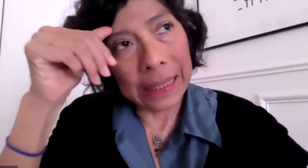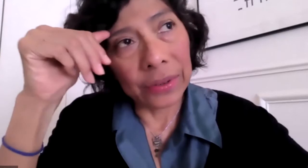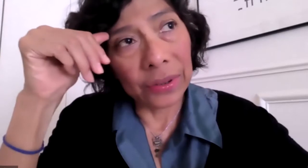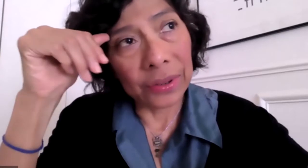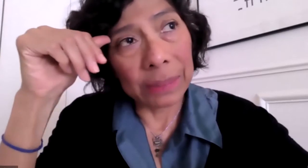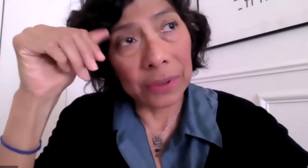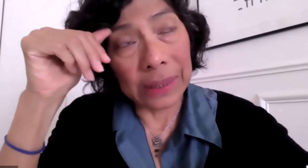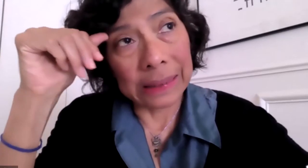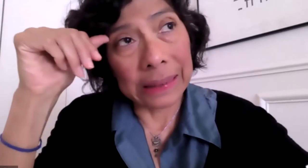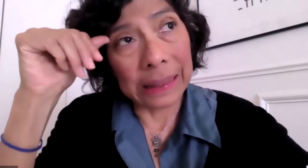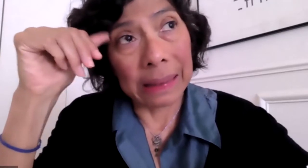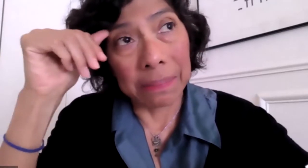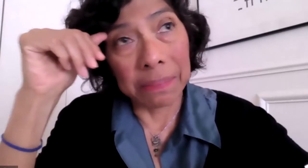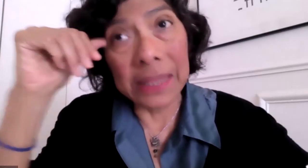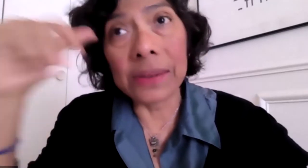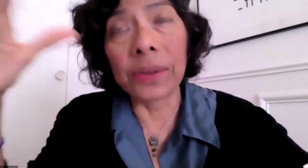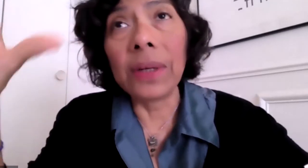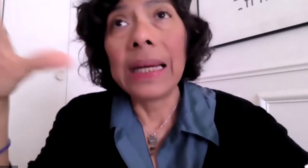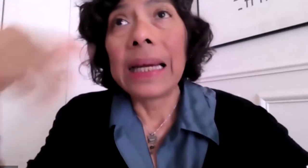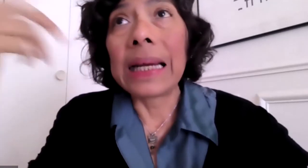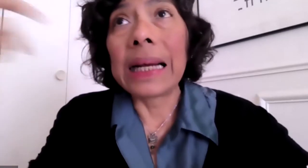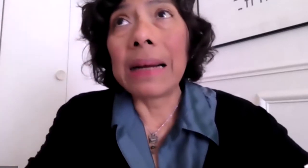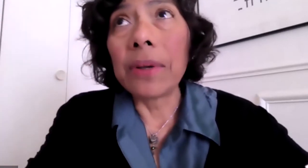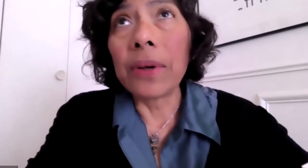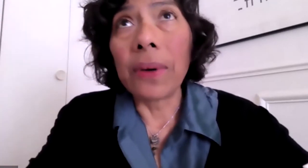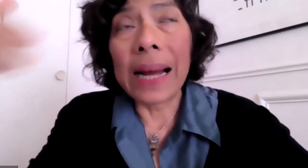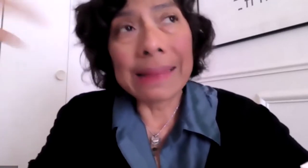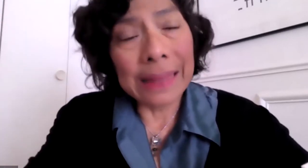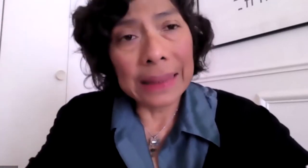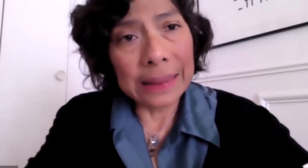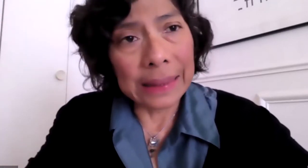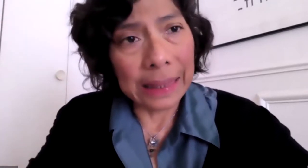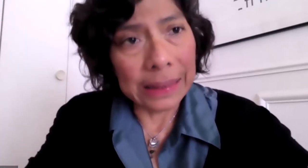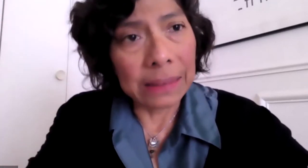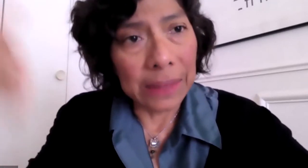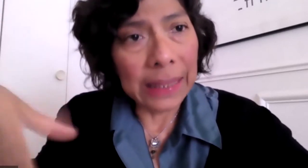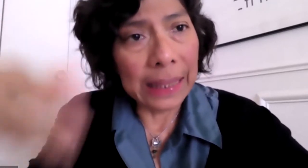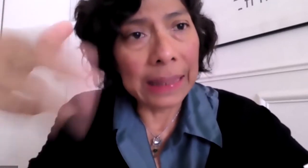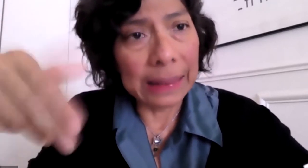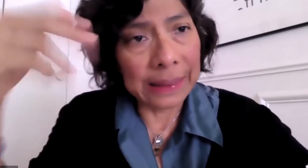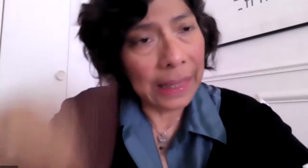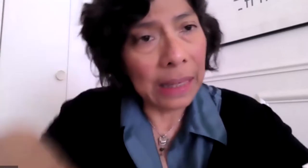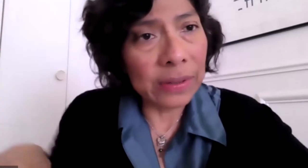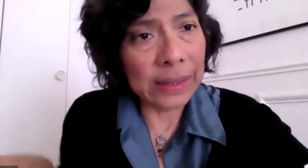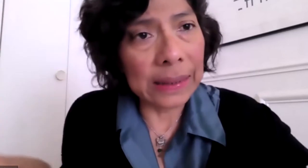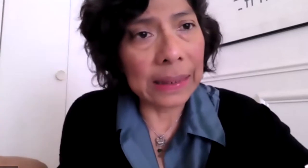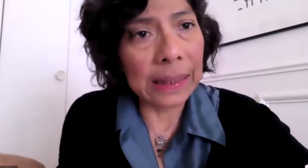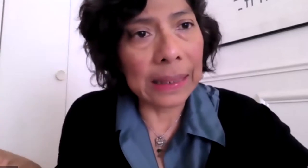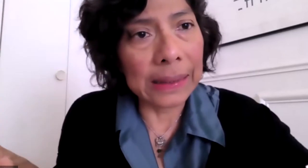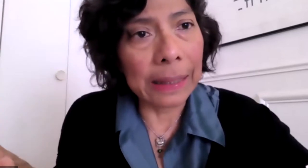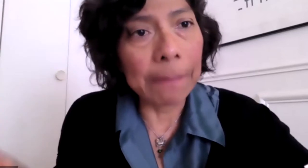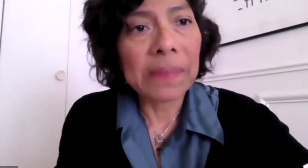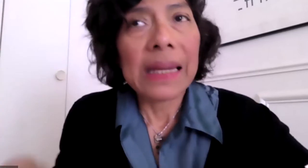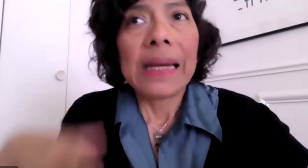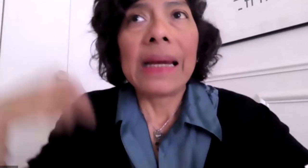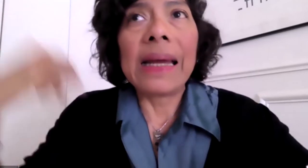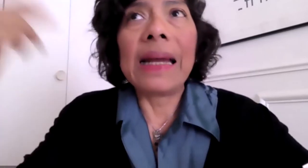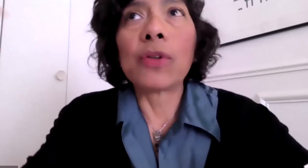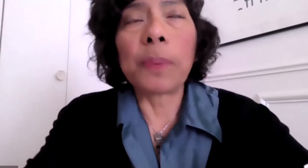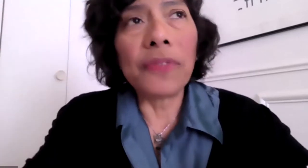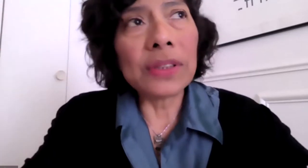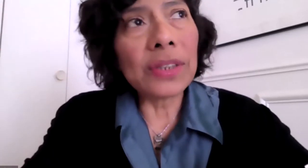instead. What we have seen before